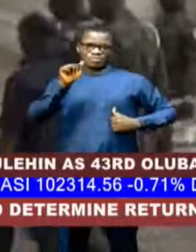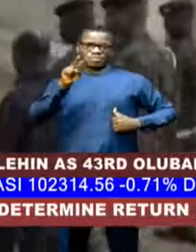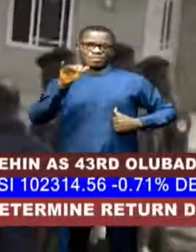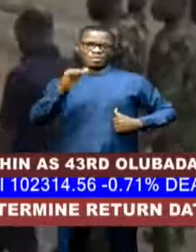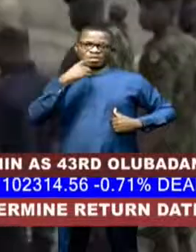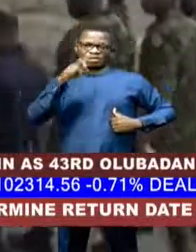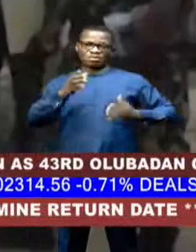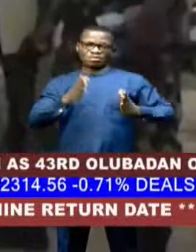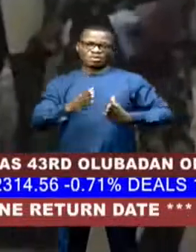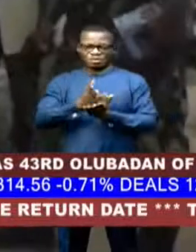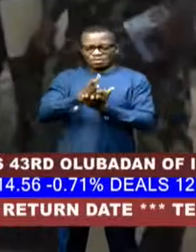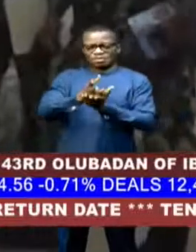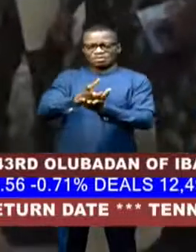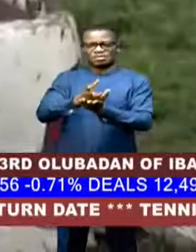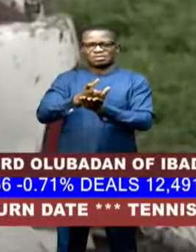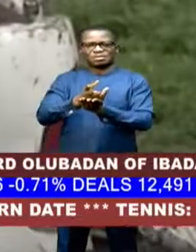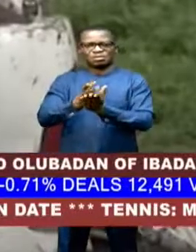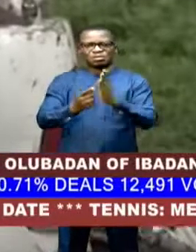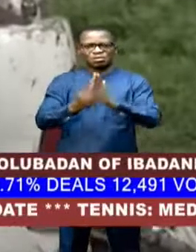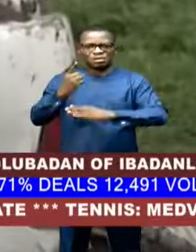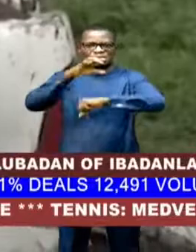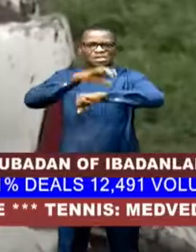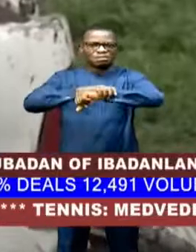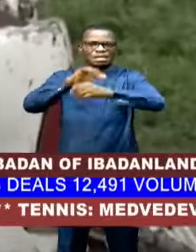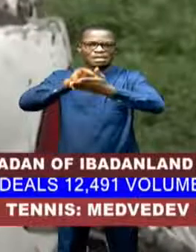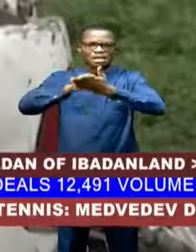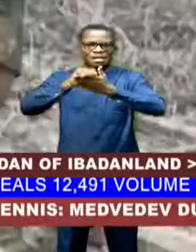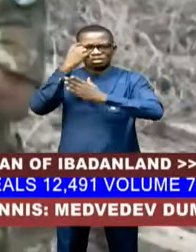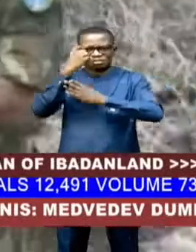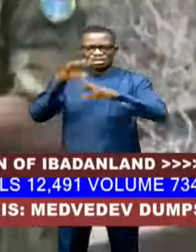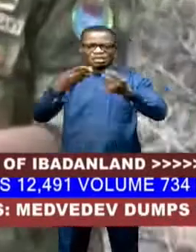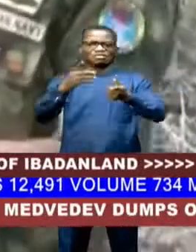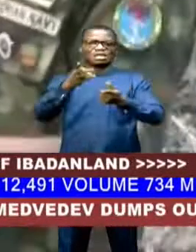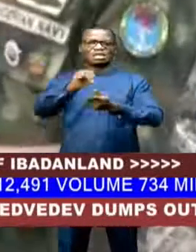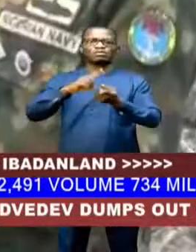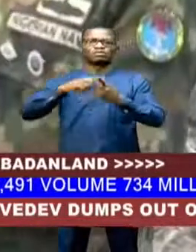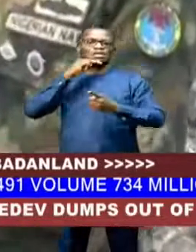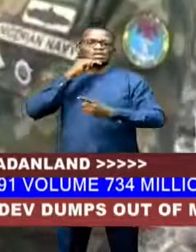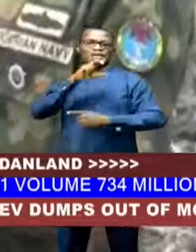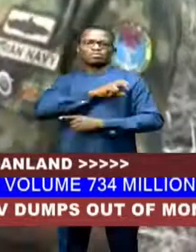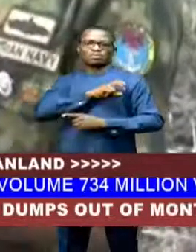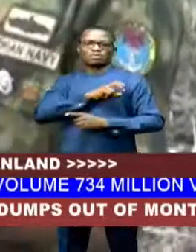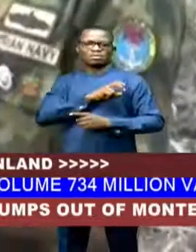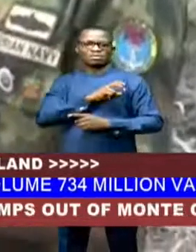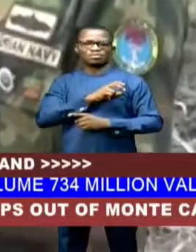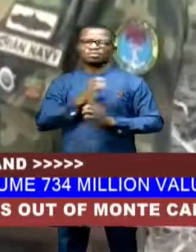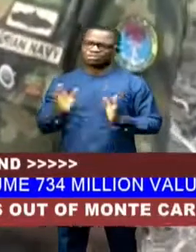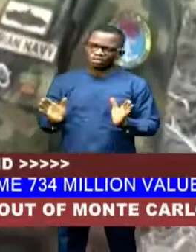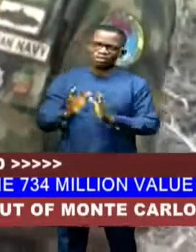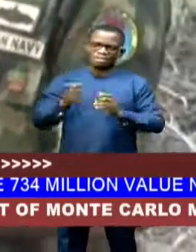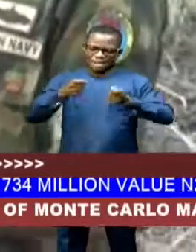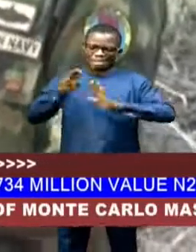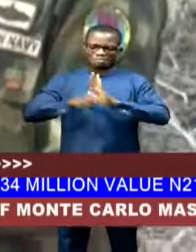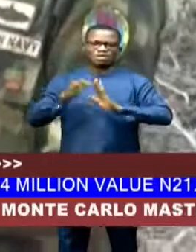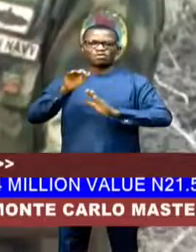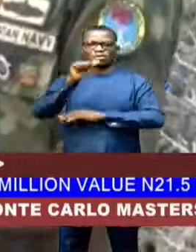the Nigerian Navy Ship Lugard, upon apprehending the corporates and handing them over to the Nigerian police, urged the management of Ajao Kota Steel